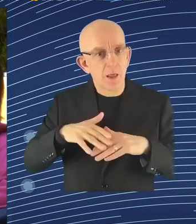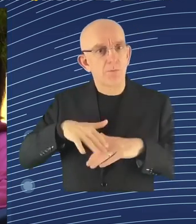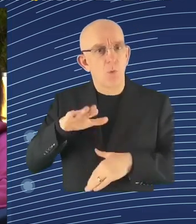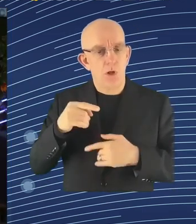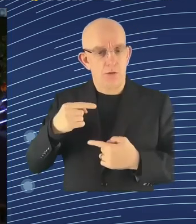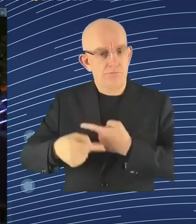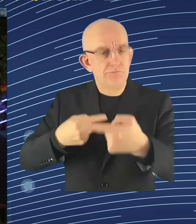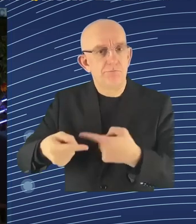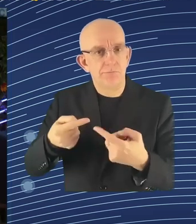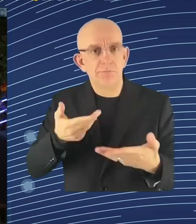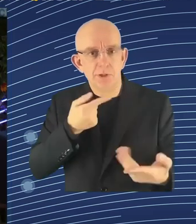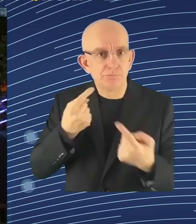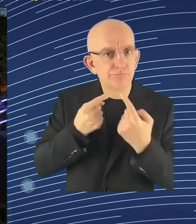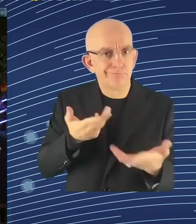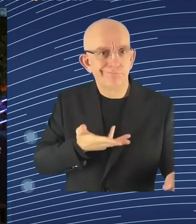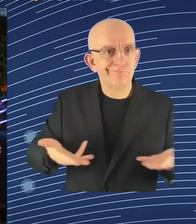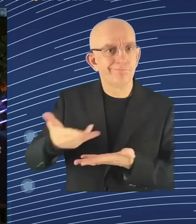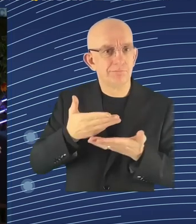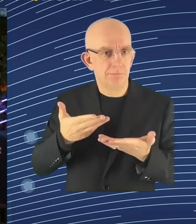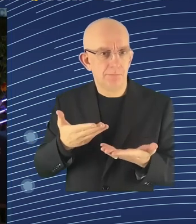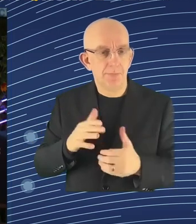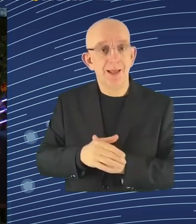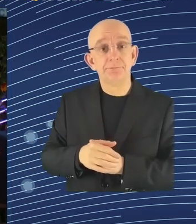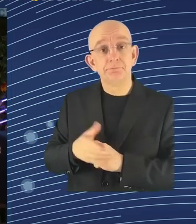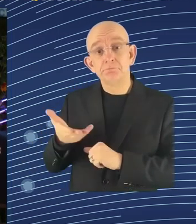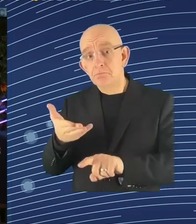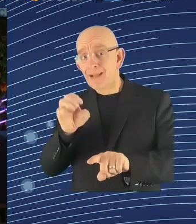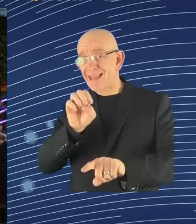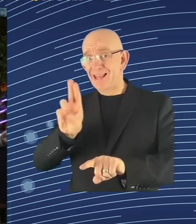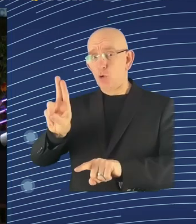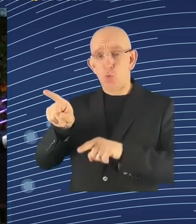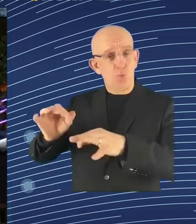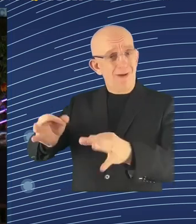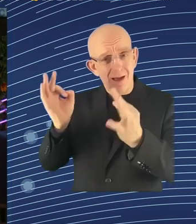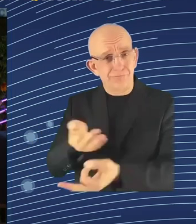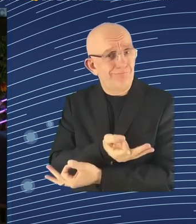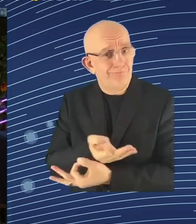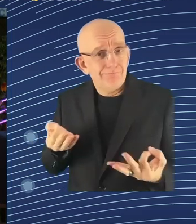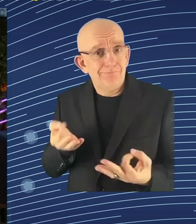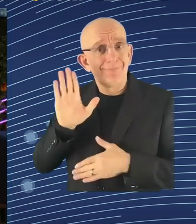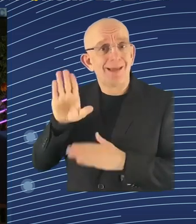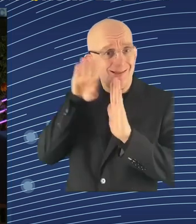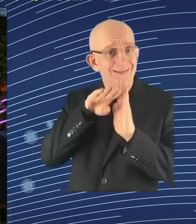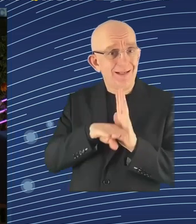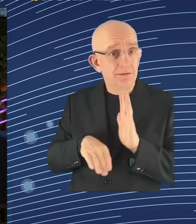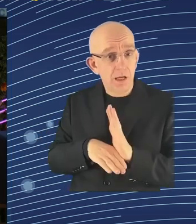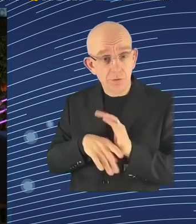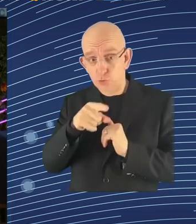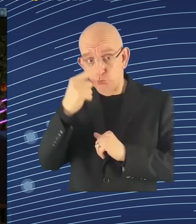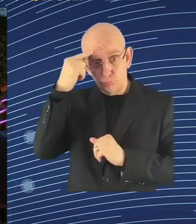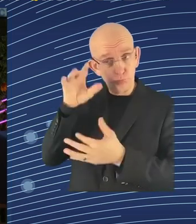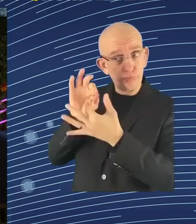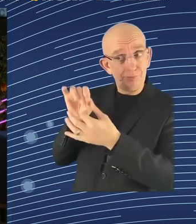Well, yes, I think we have been quite successful. GDPR has been mentioned. I think we have been